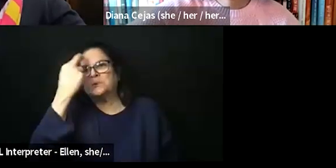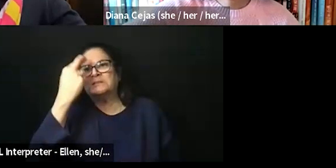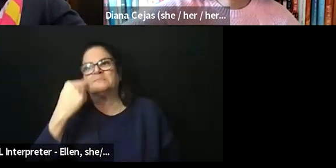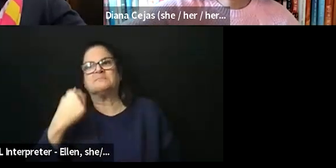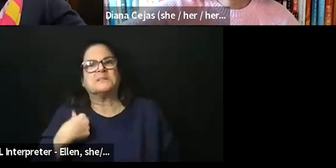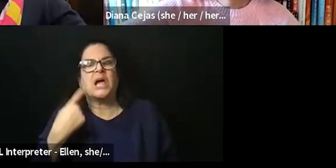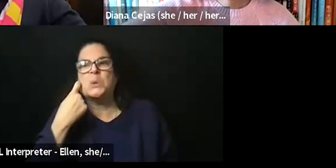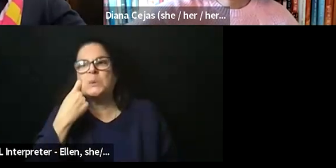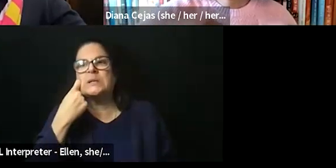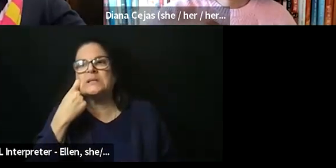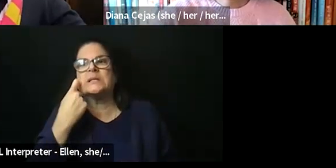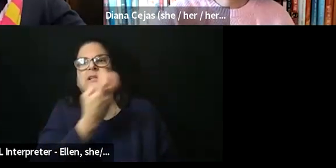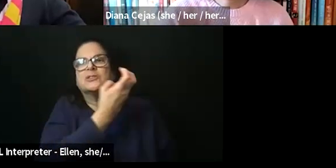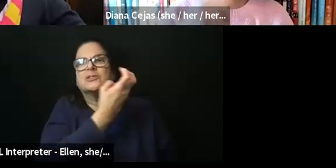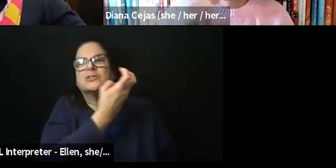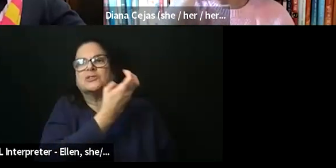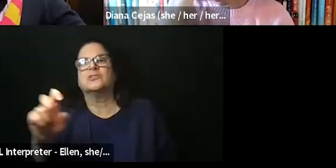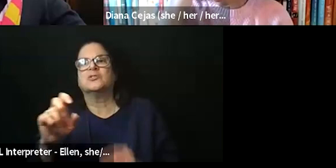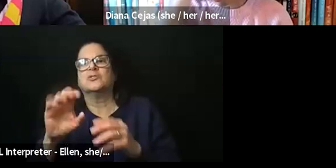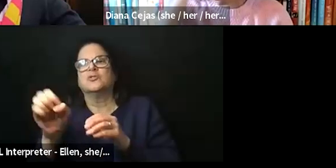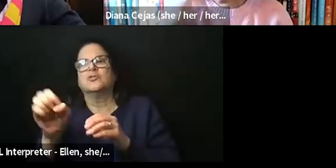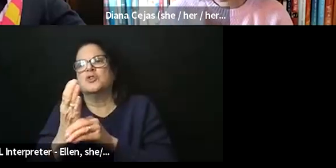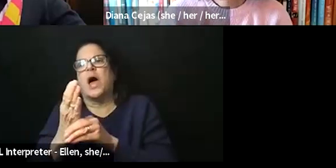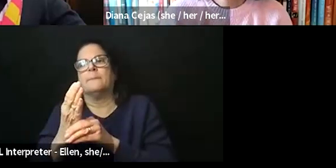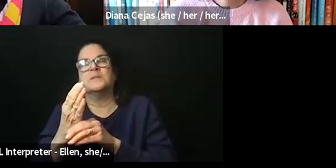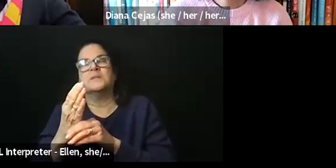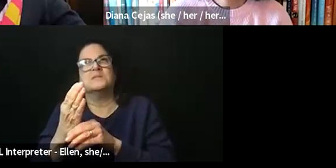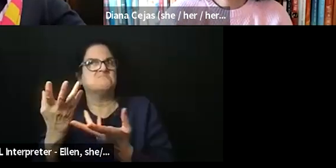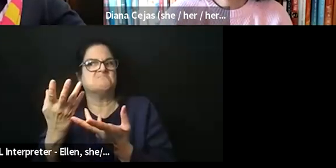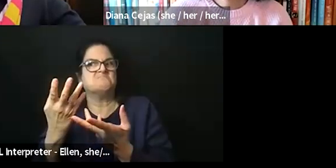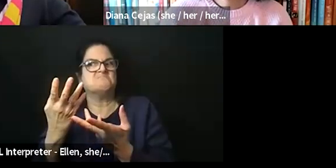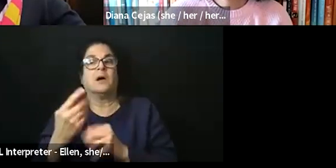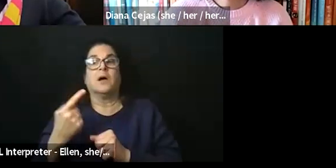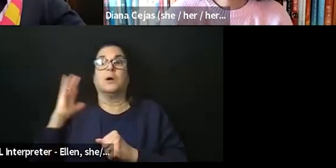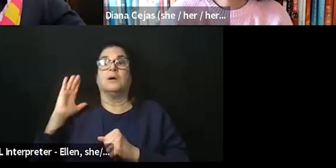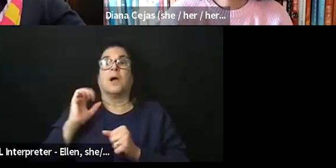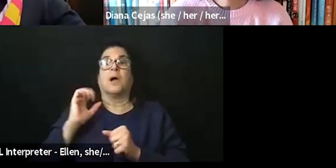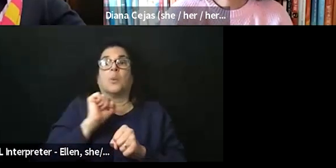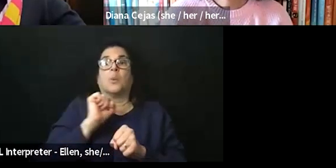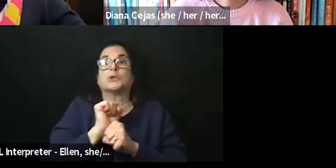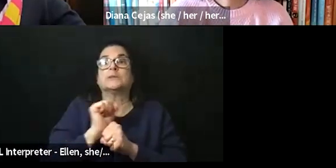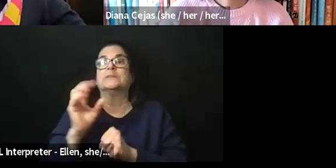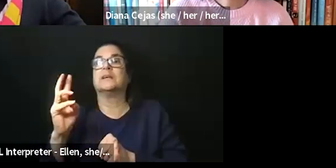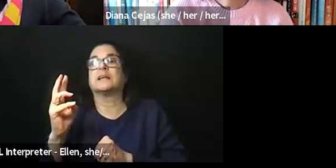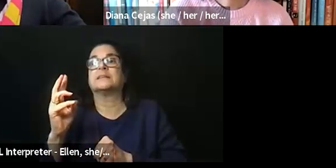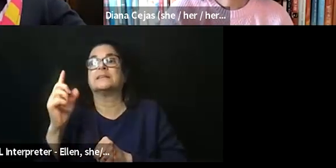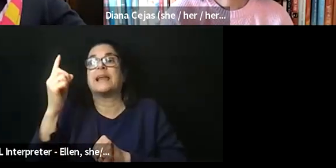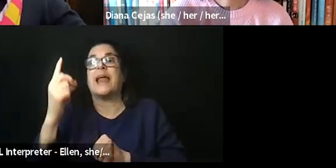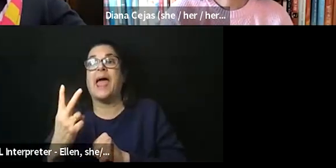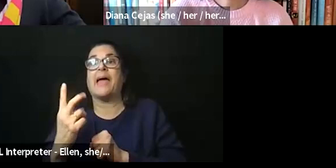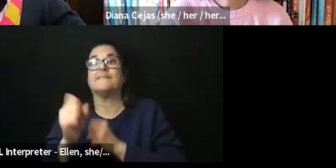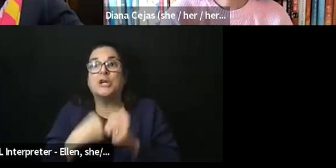switched jobs. So after six and a half years of being in my prior position, I moved to IU and